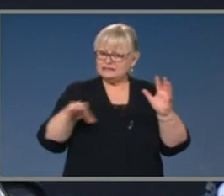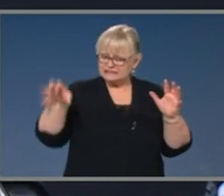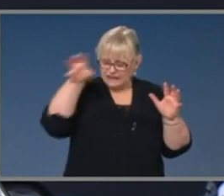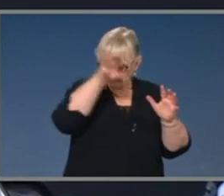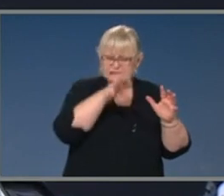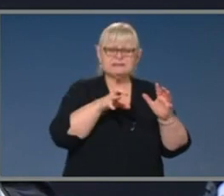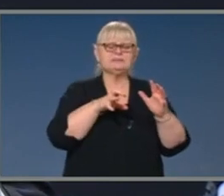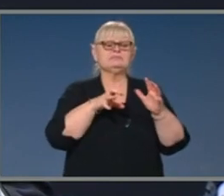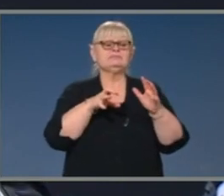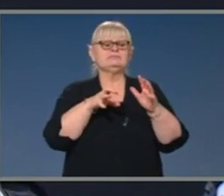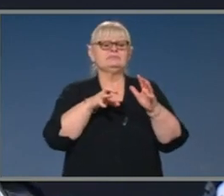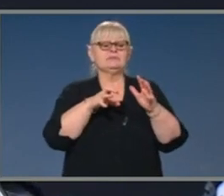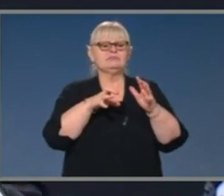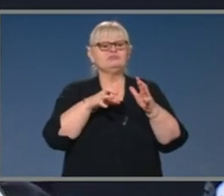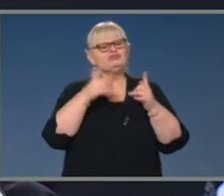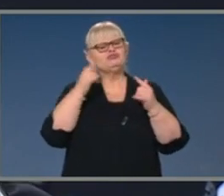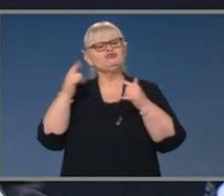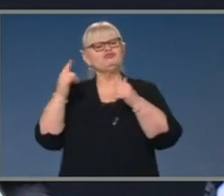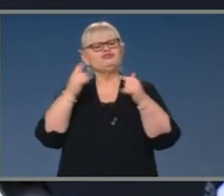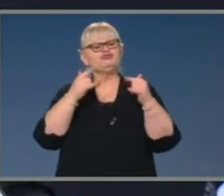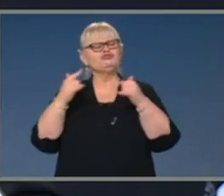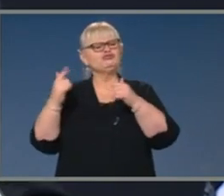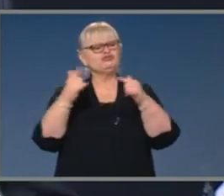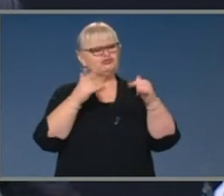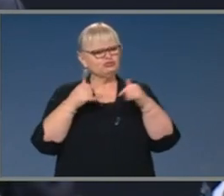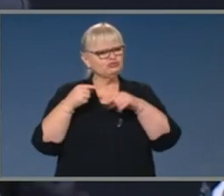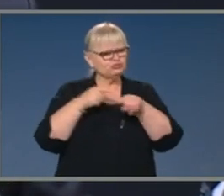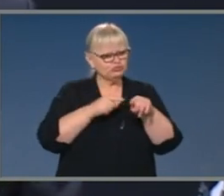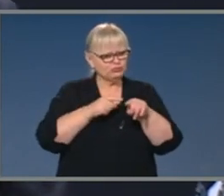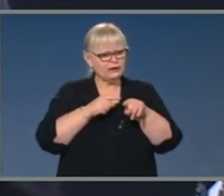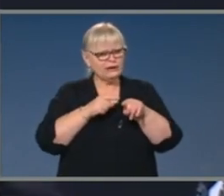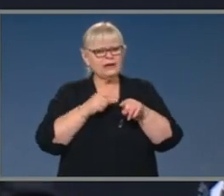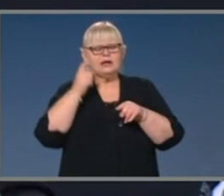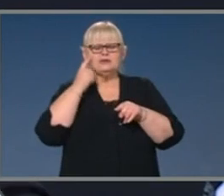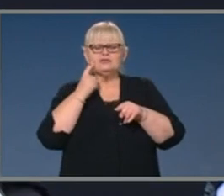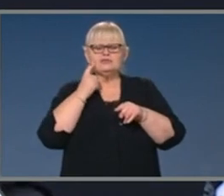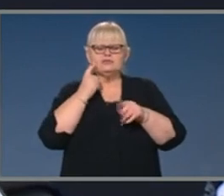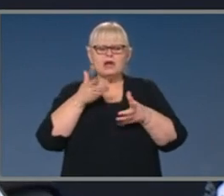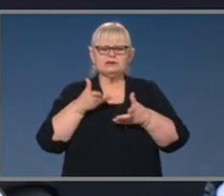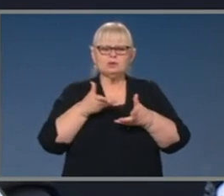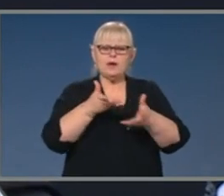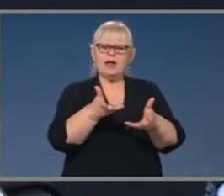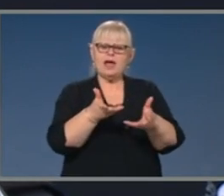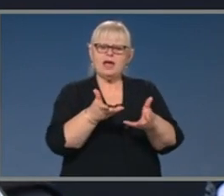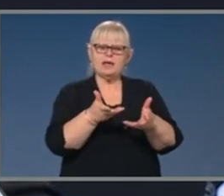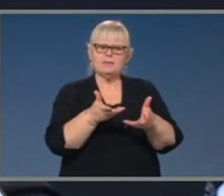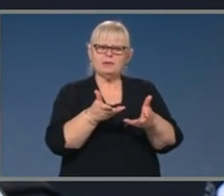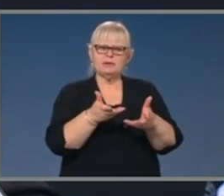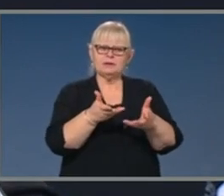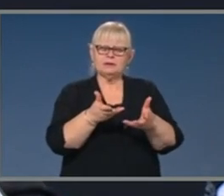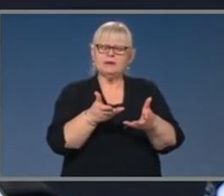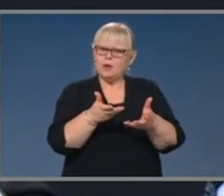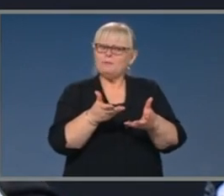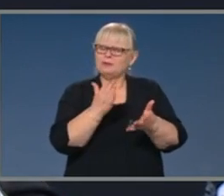firstly on a pilot basis, and to enable in a very